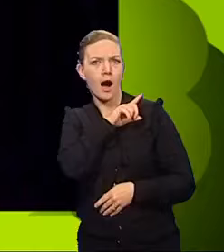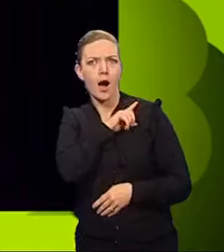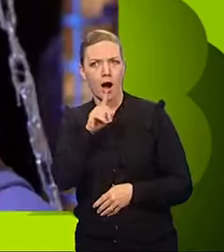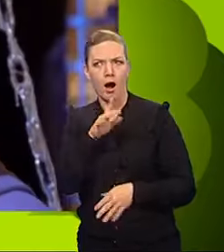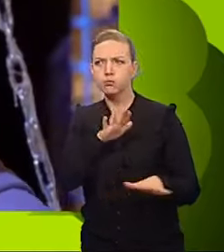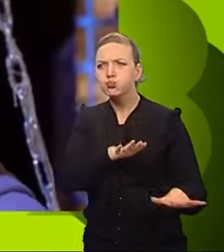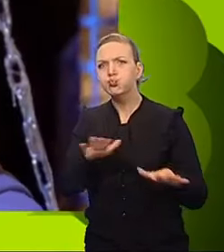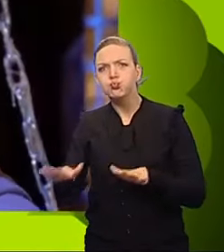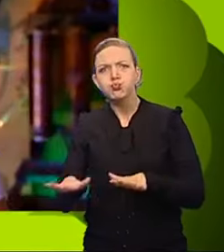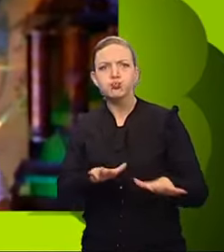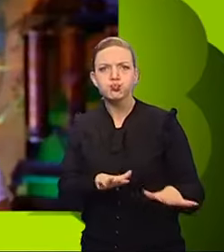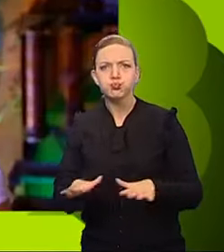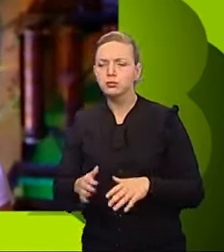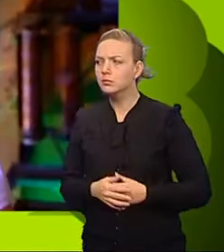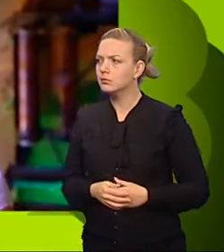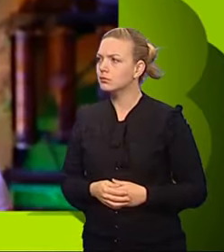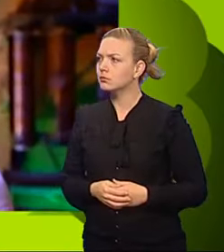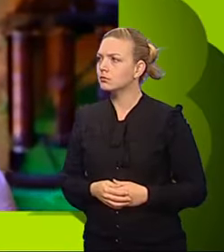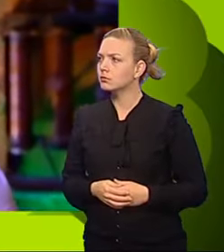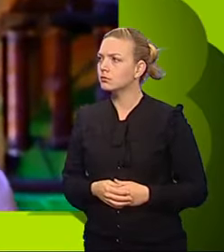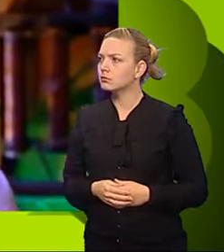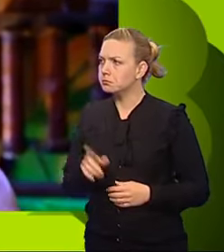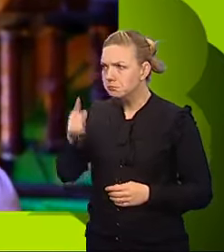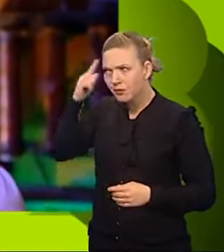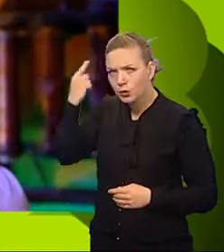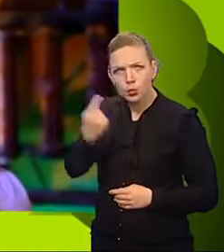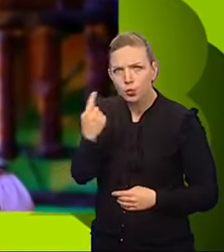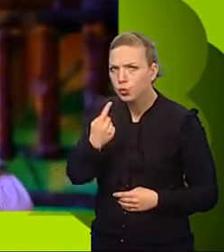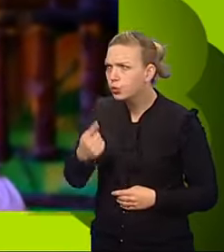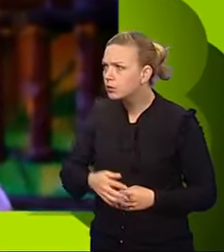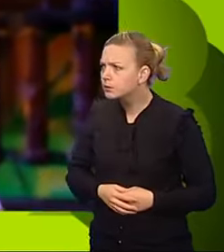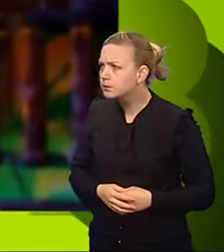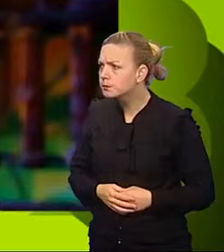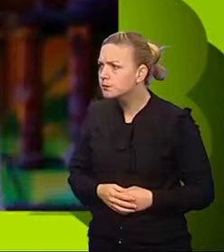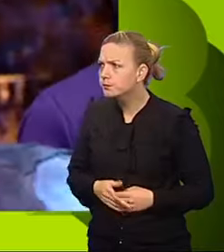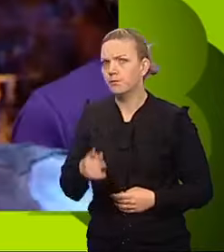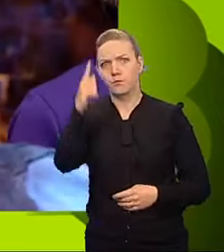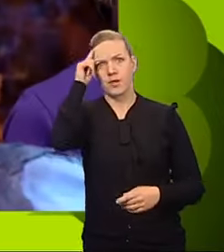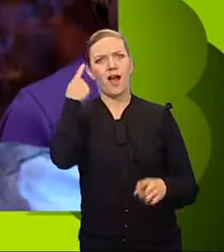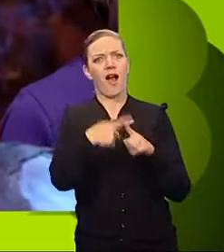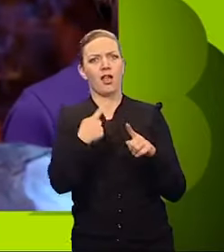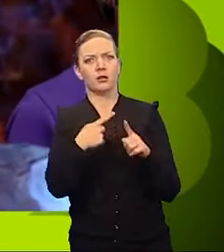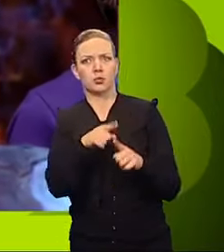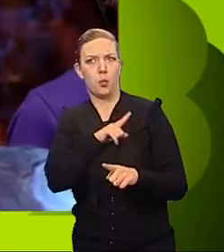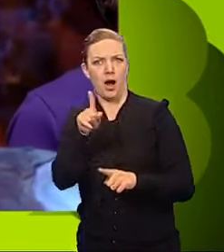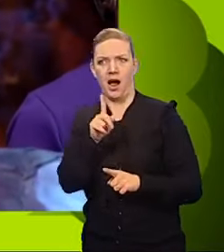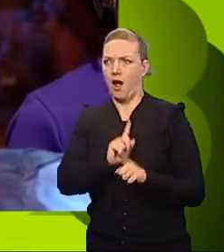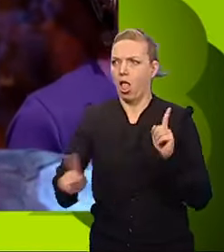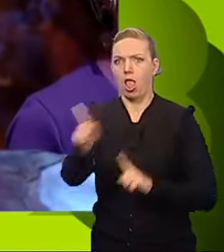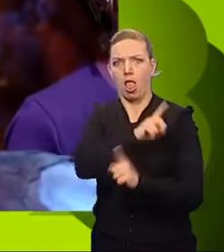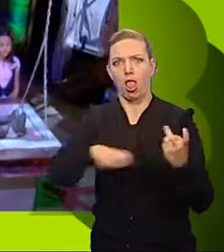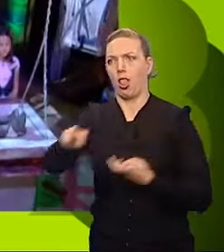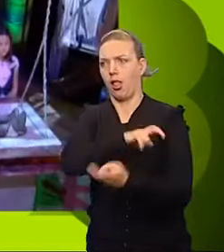taking her time. Florence. Who do you think the saboteur was? I think the saboteur was Elliot because he kept moving around.